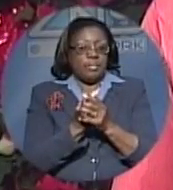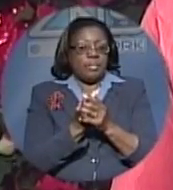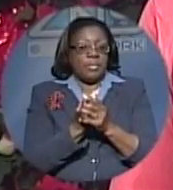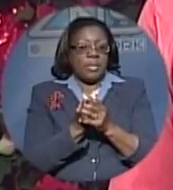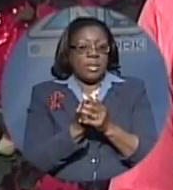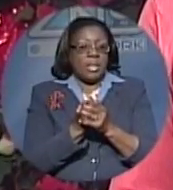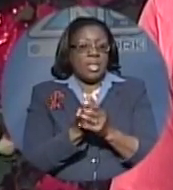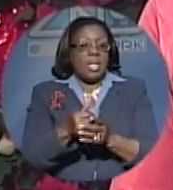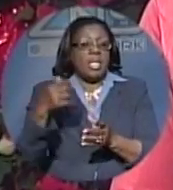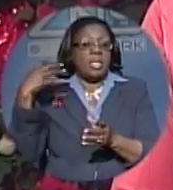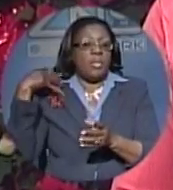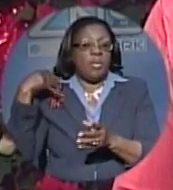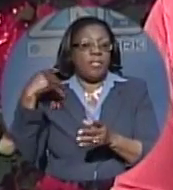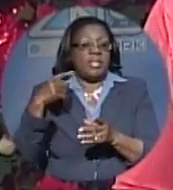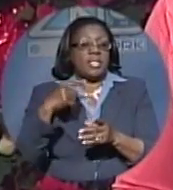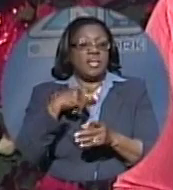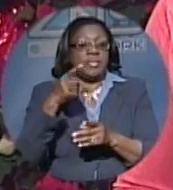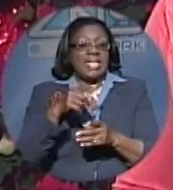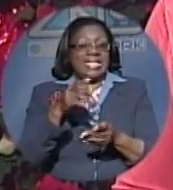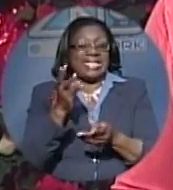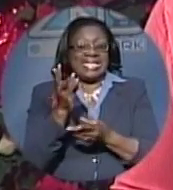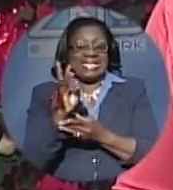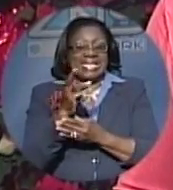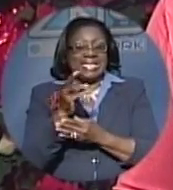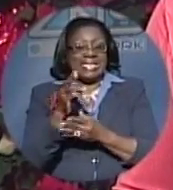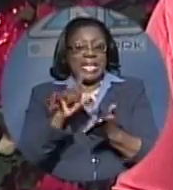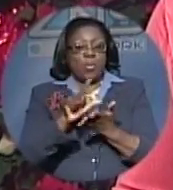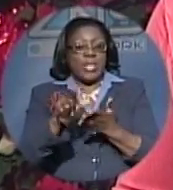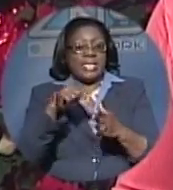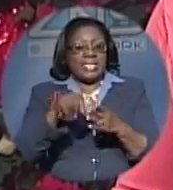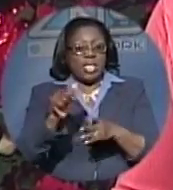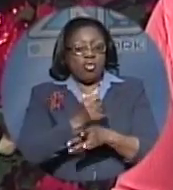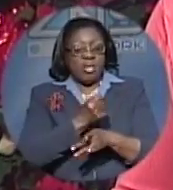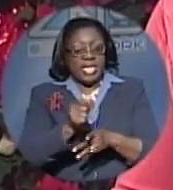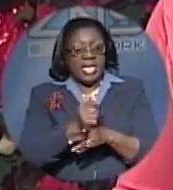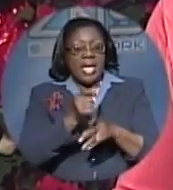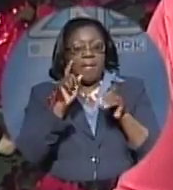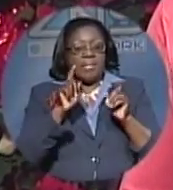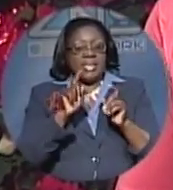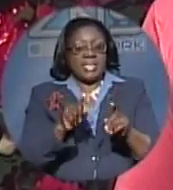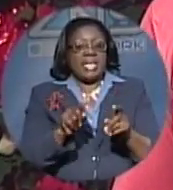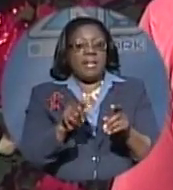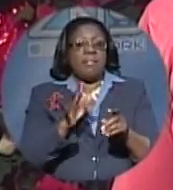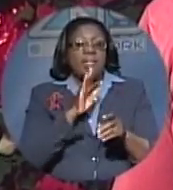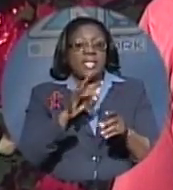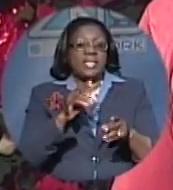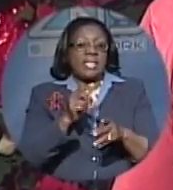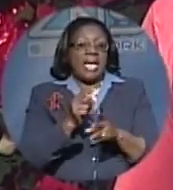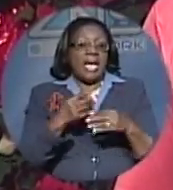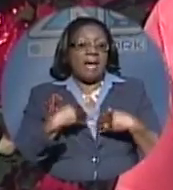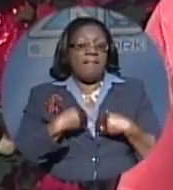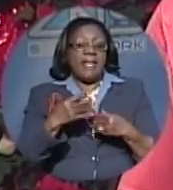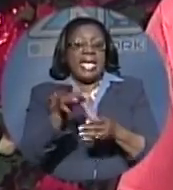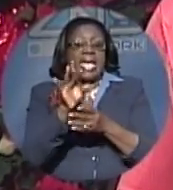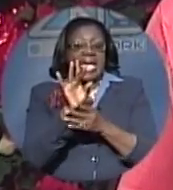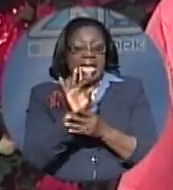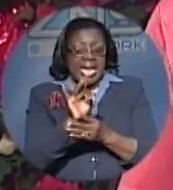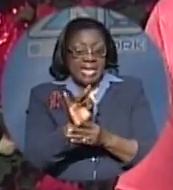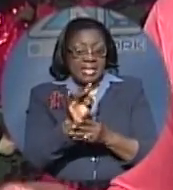Recruit Squad A spent 16 weeks in training but must still complete eight months of probation. The prison now has approximately 450